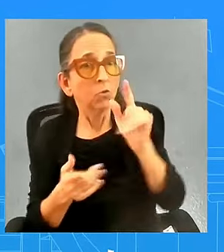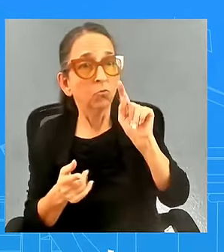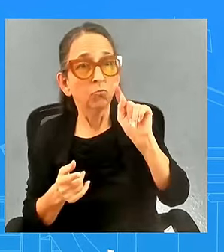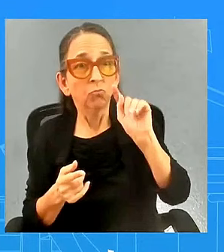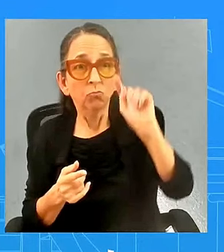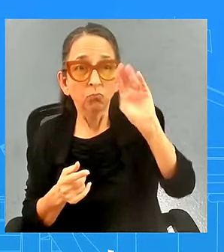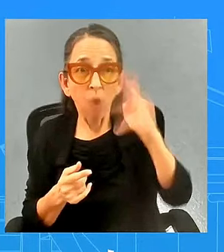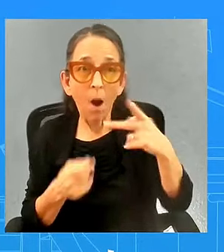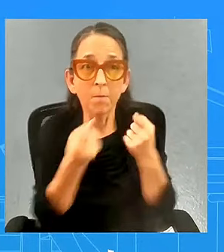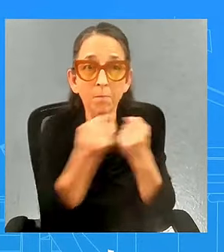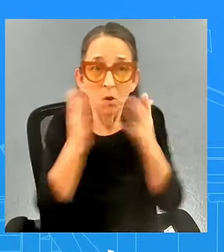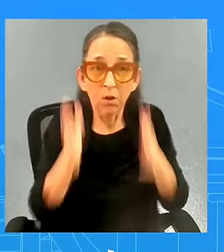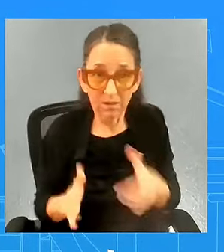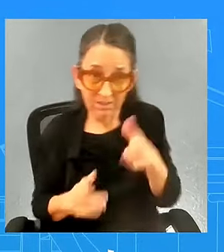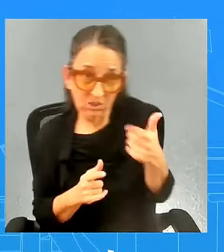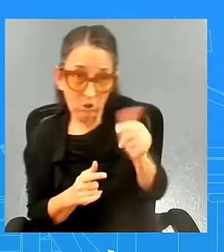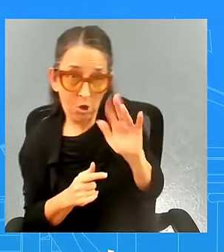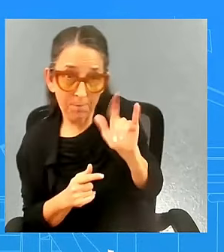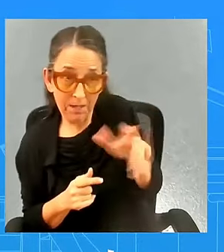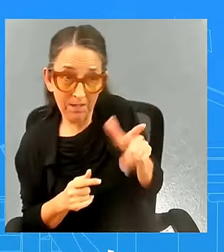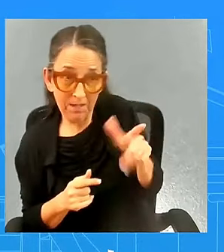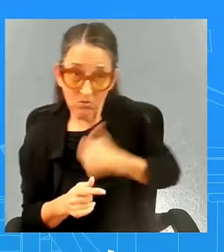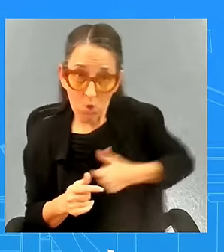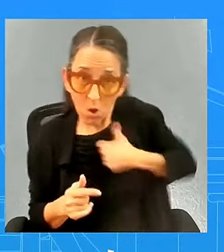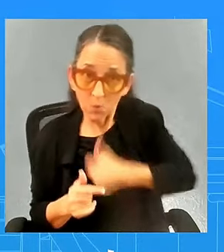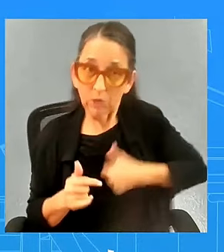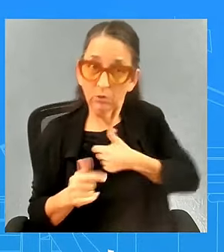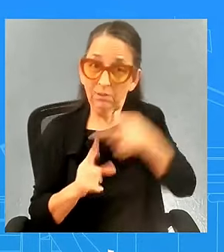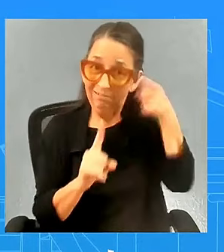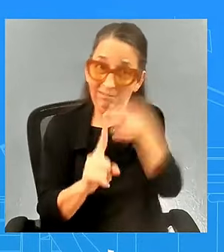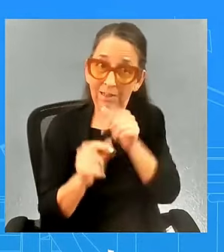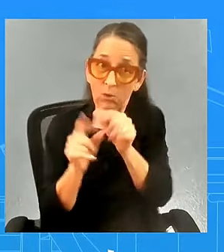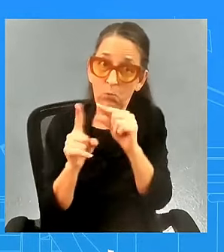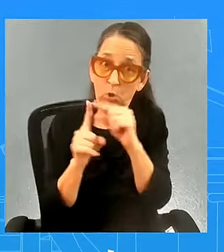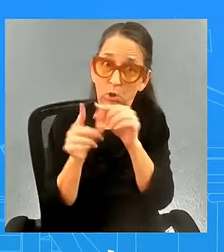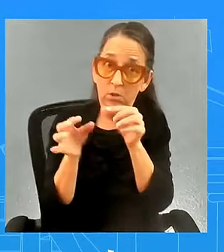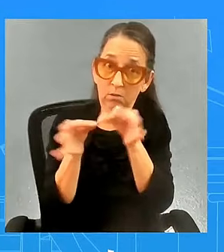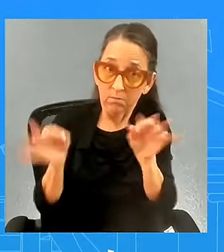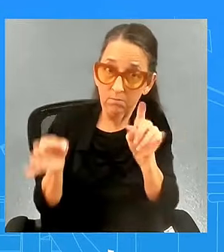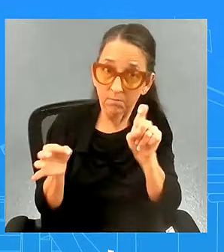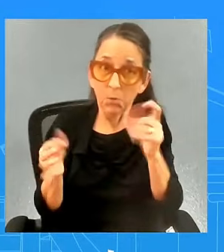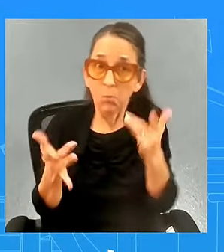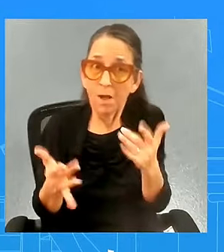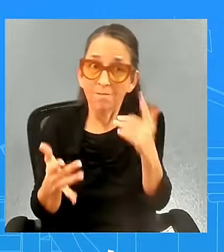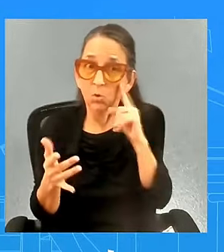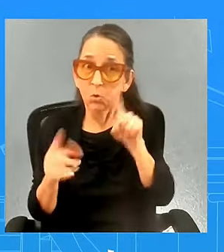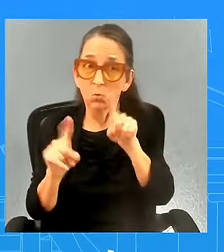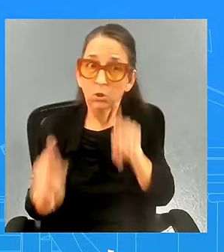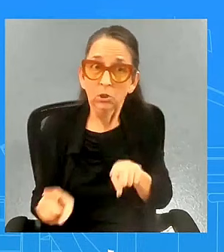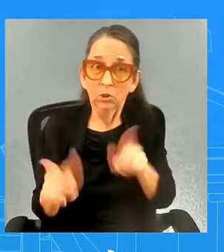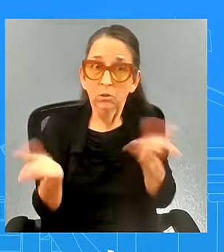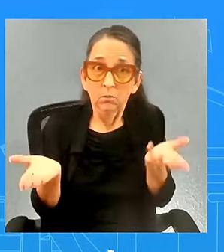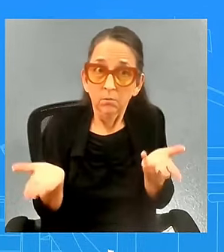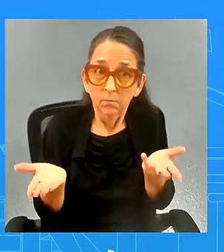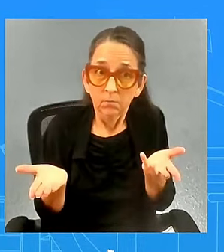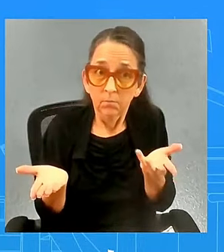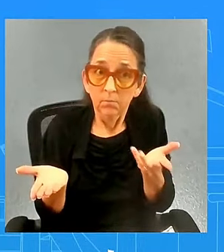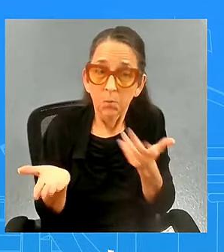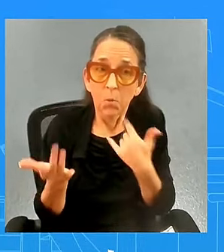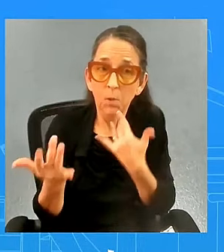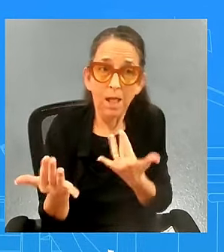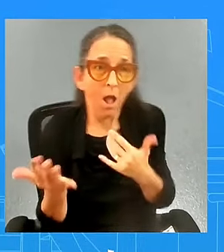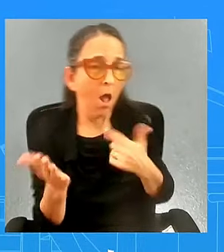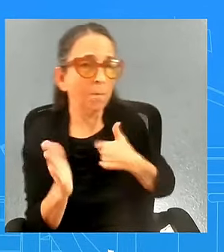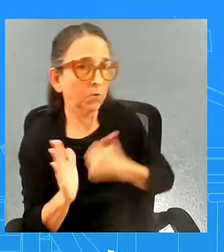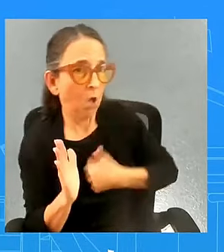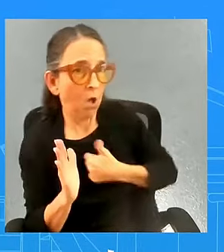he regret not being more precise with this language and does he does he also i'm for the question to end but i keep going and i'm just like i apologize the second part of that